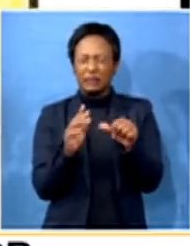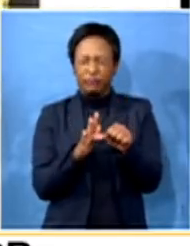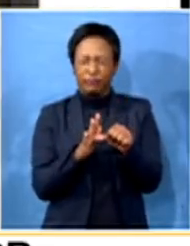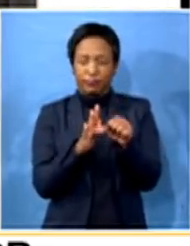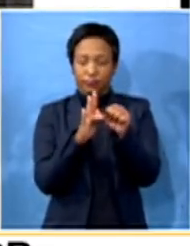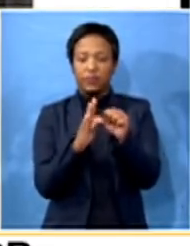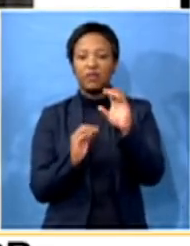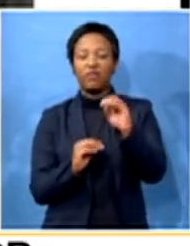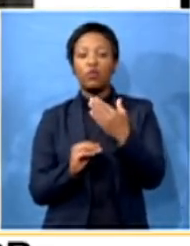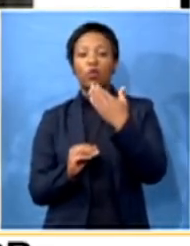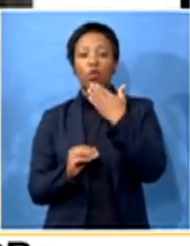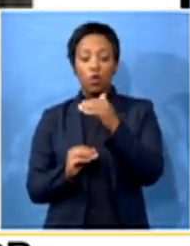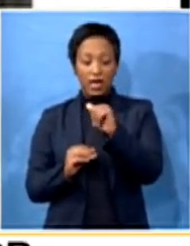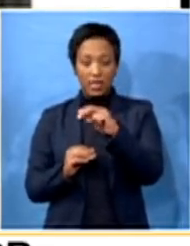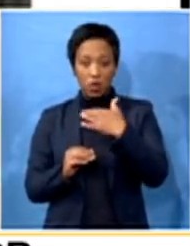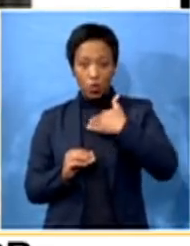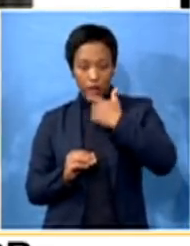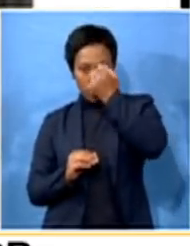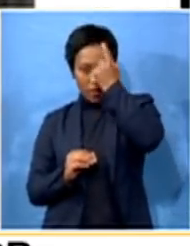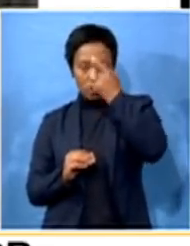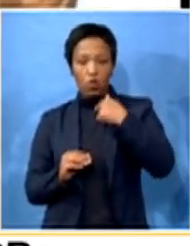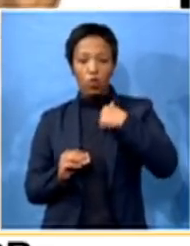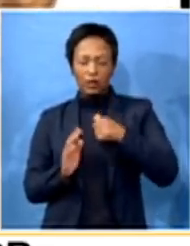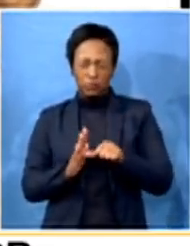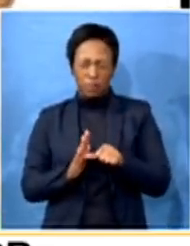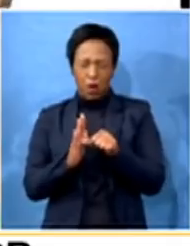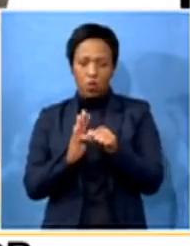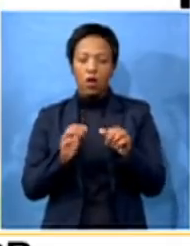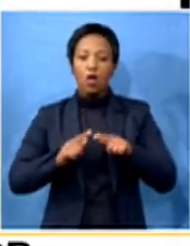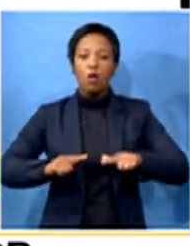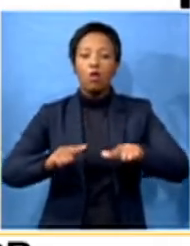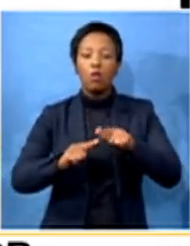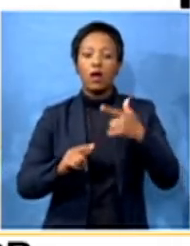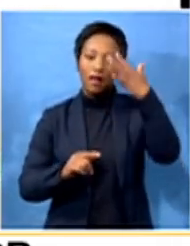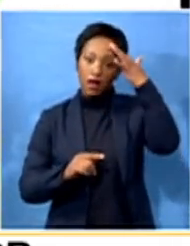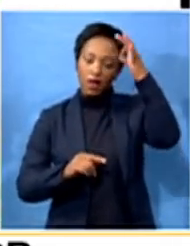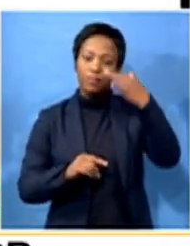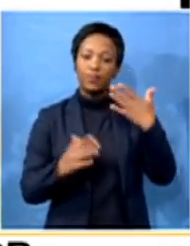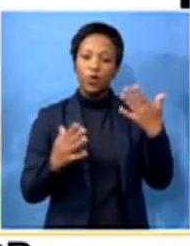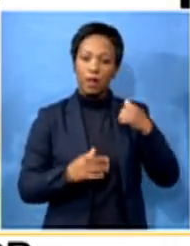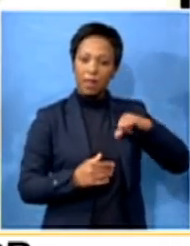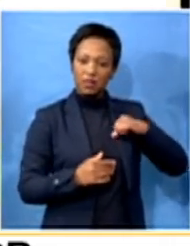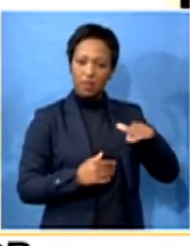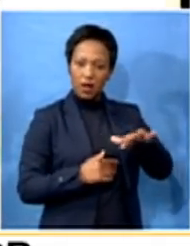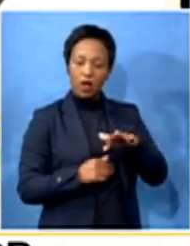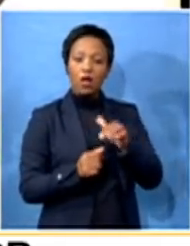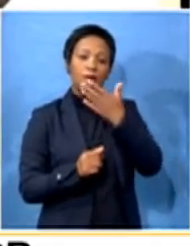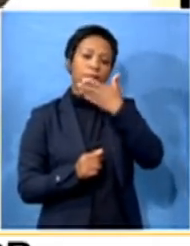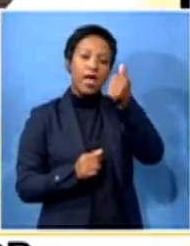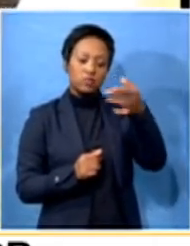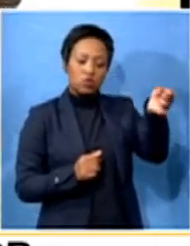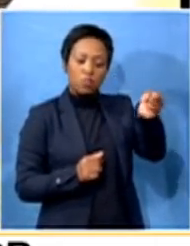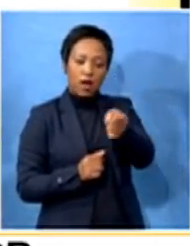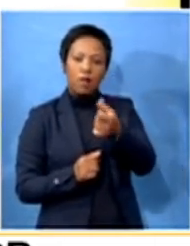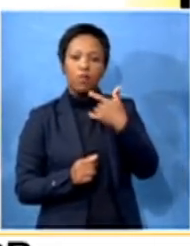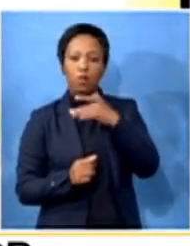understand, is the ANC now of servicing our people is local government. So there is an area where we must deploy the best, the most capable